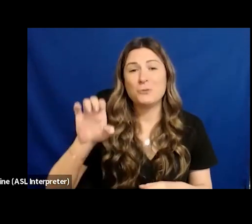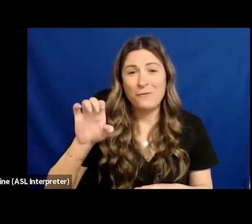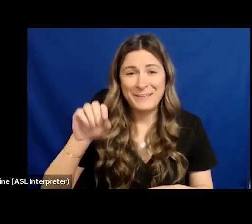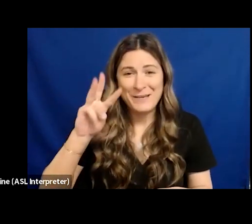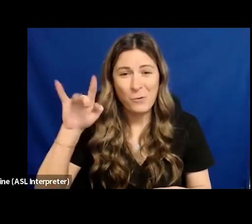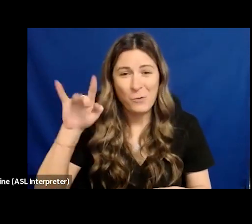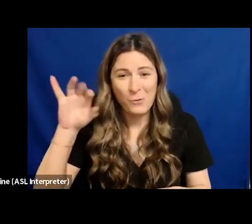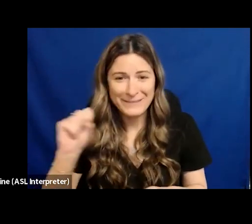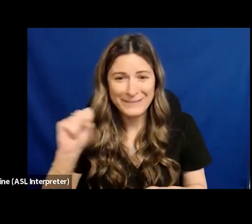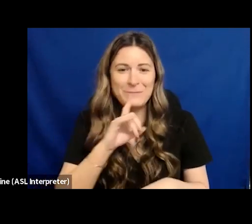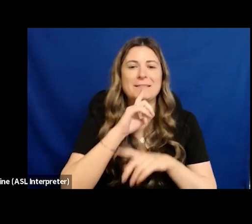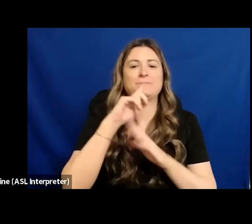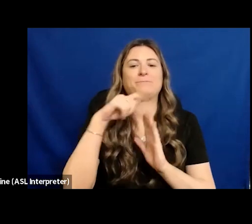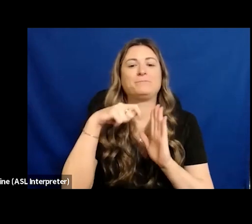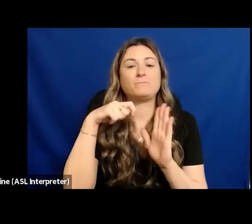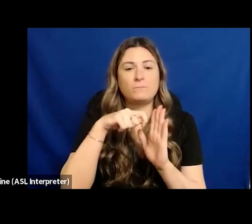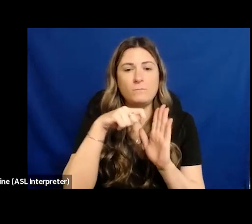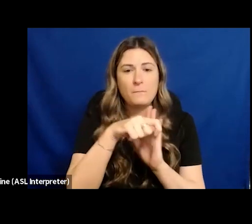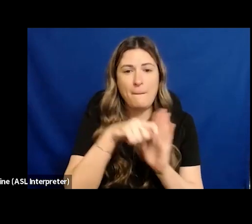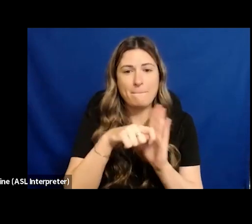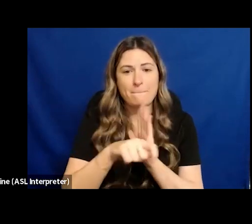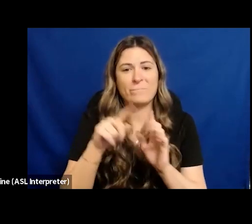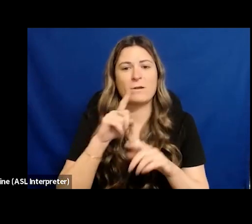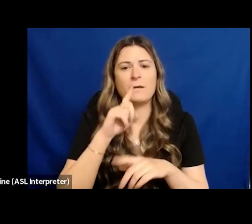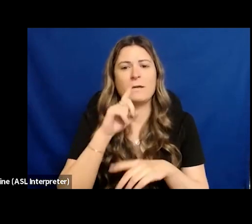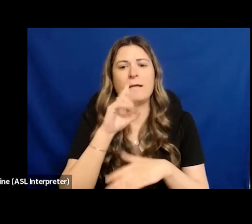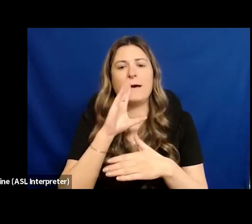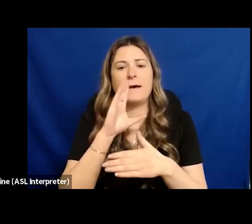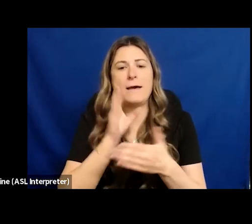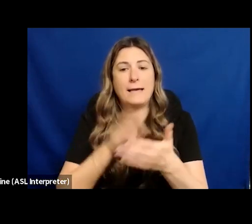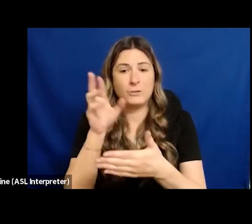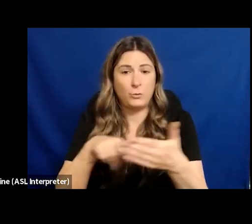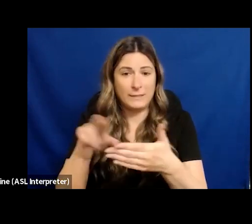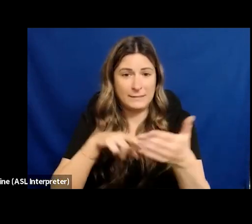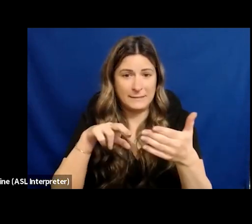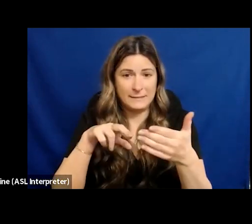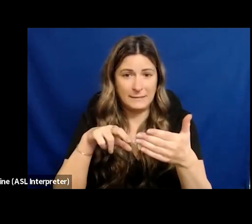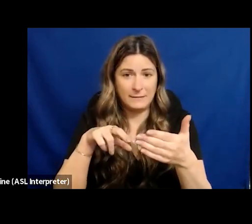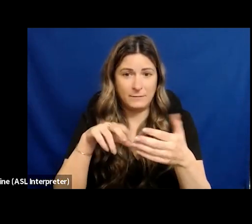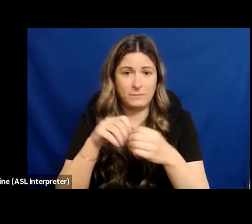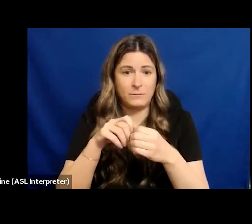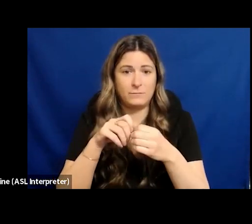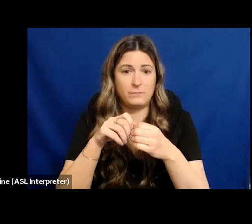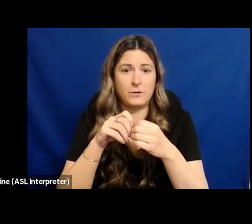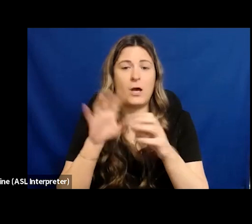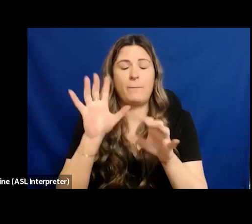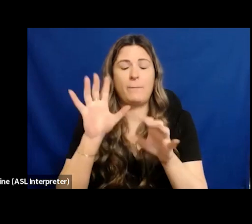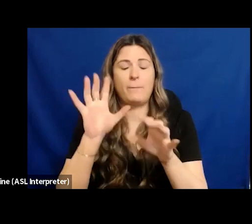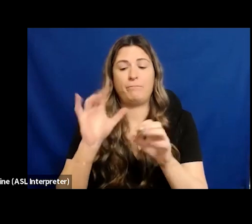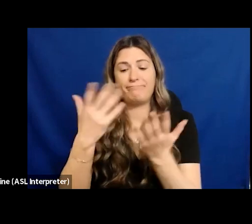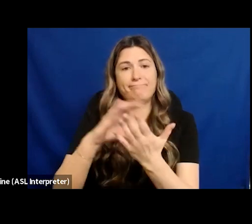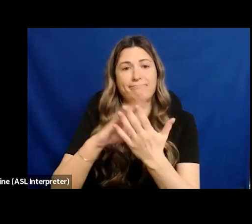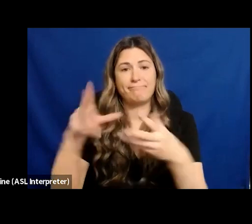concise and simple and direct in its approach. And I encourage you to bring it into your workplace and use it as a